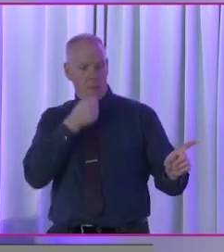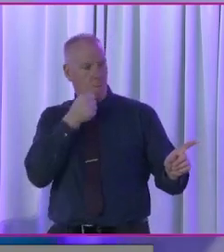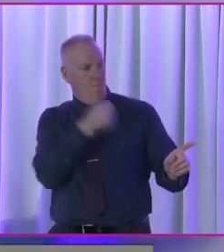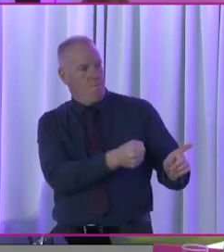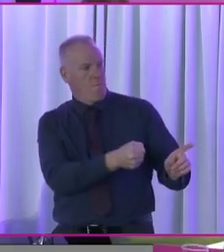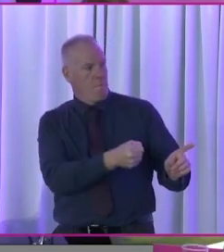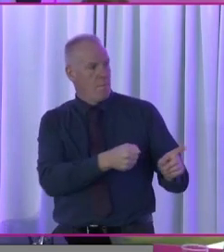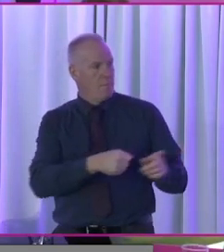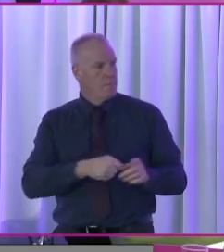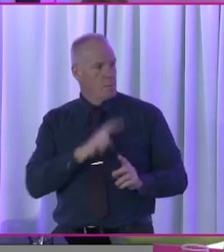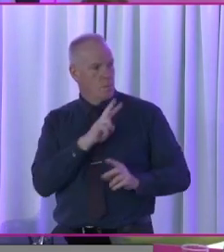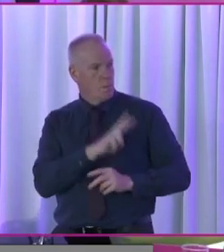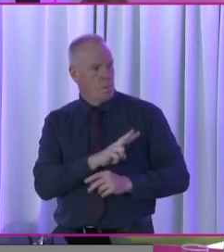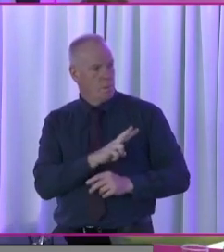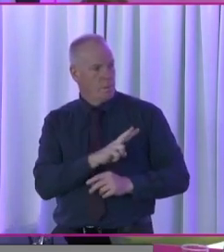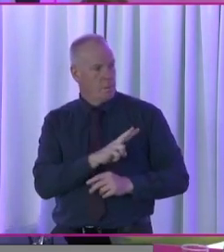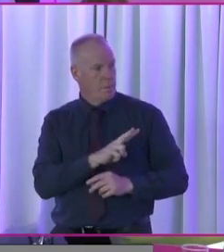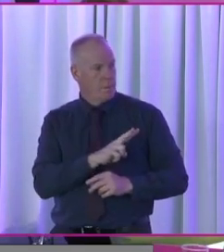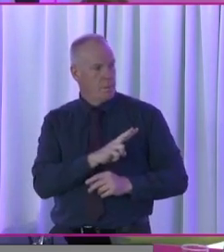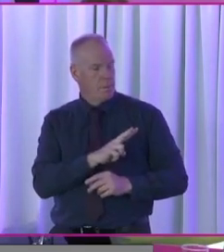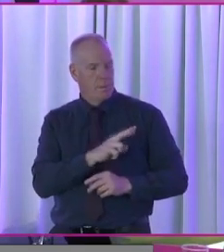microphone? Somebody here.